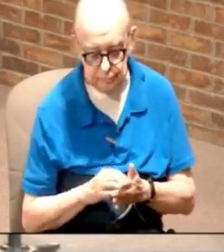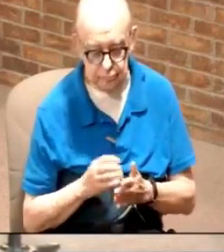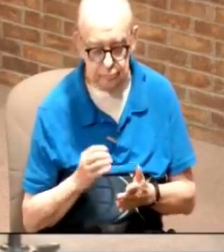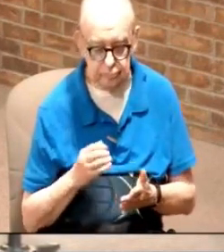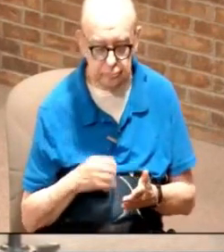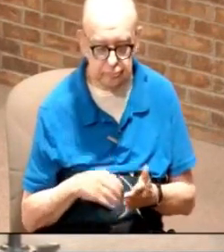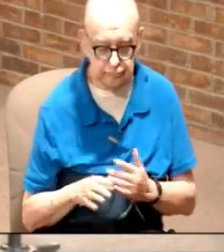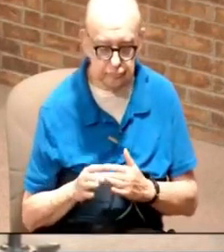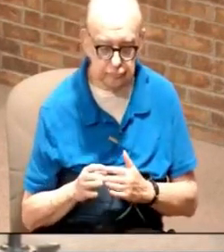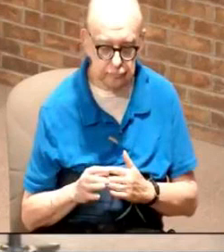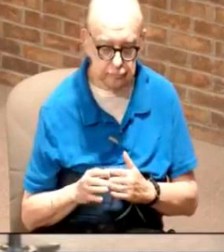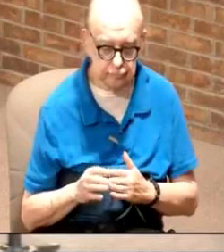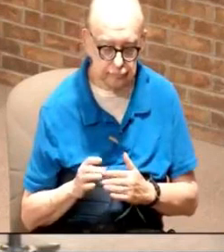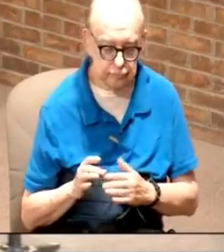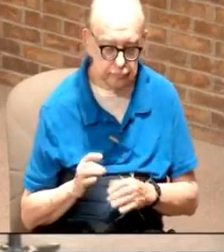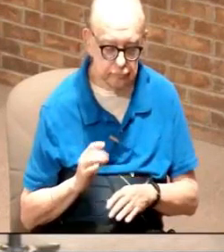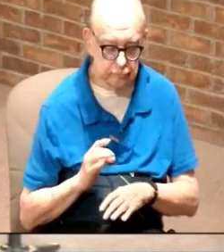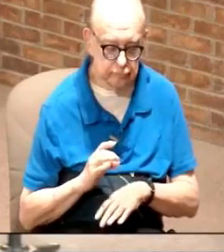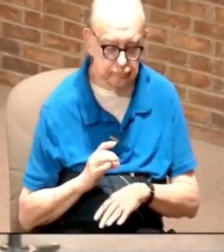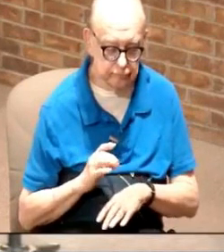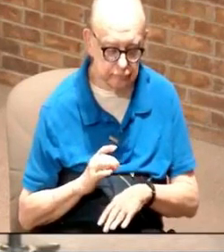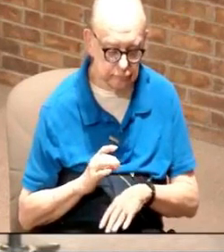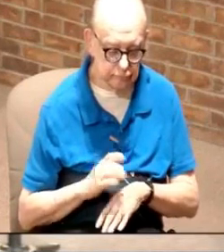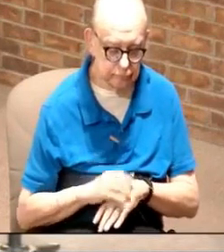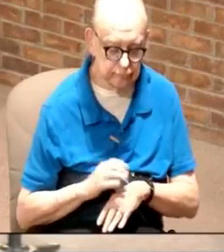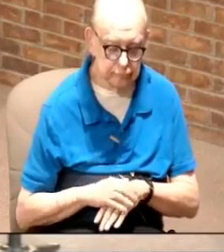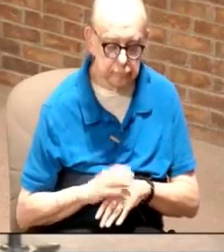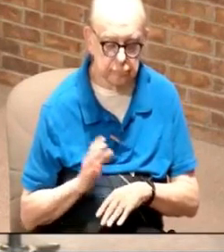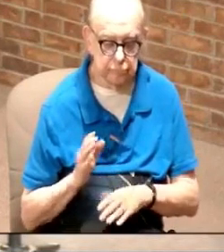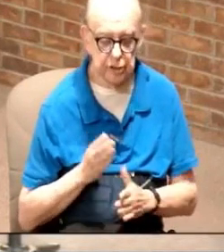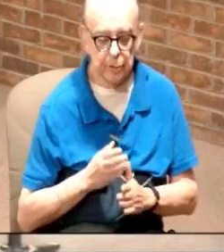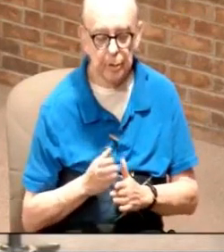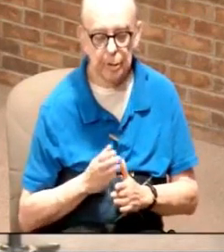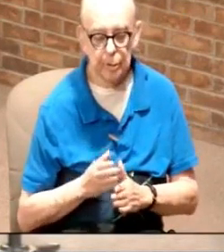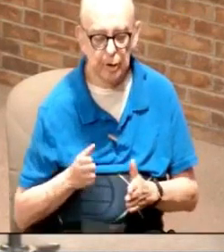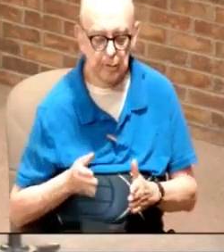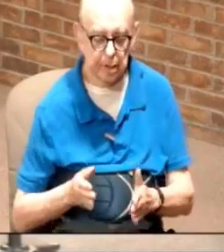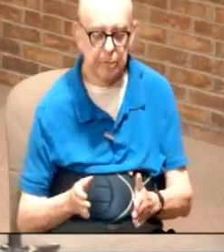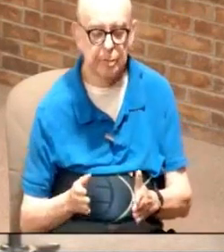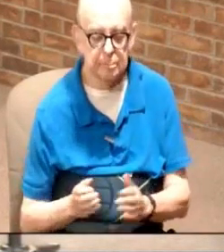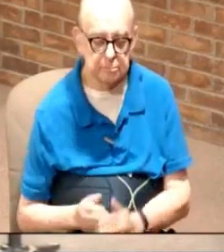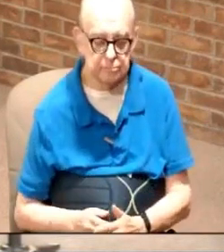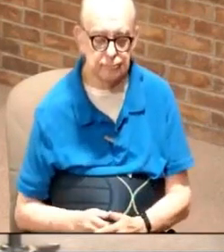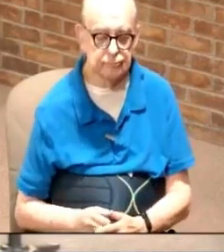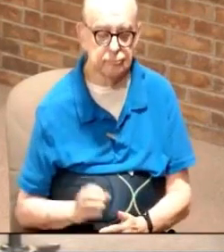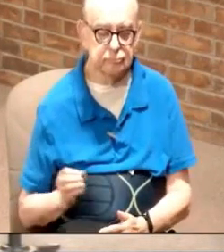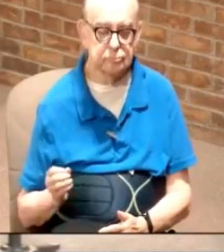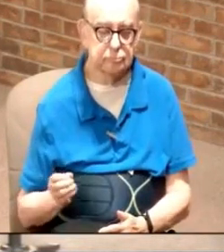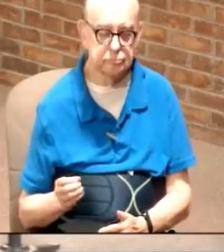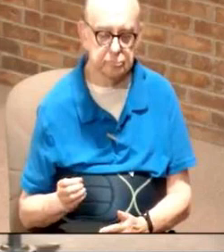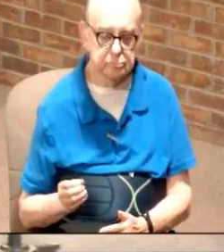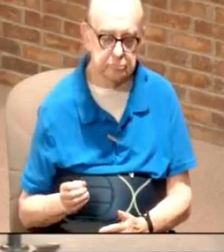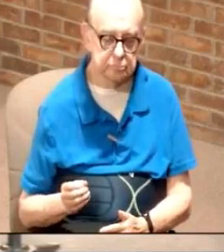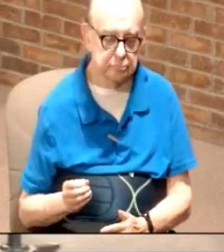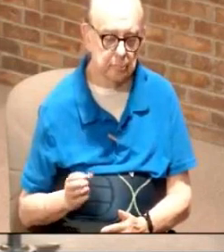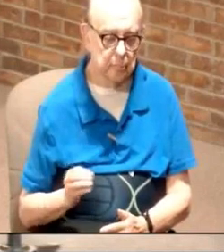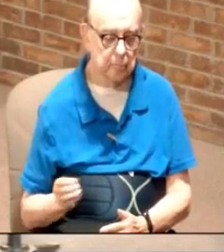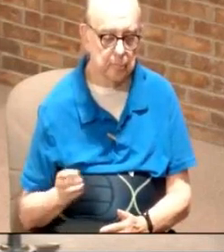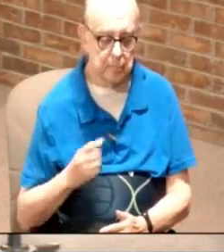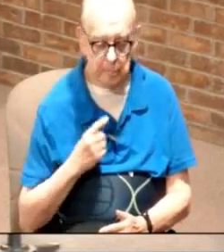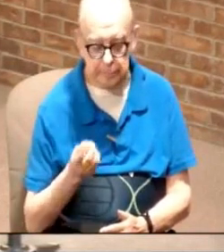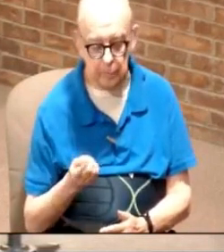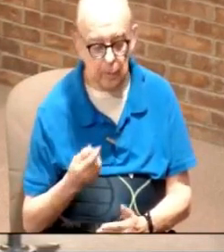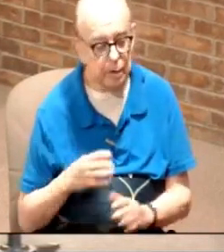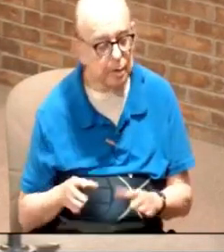was in the I was in the eighth grade and they started doing career paths okay and and so they said